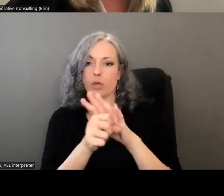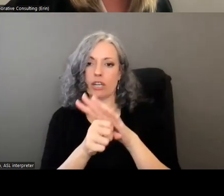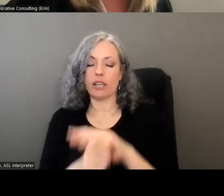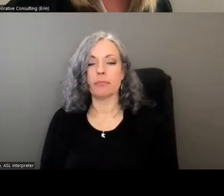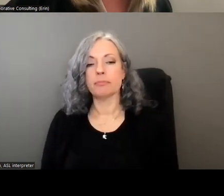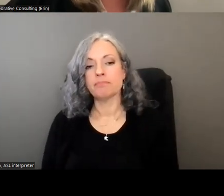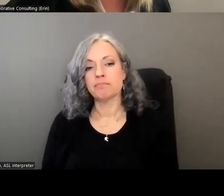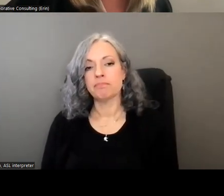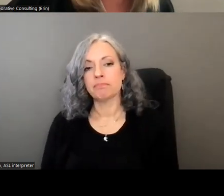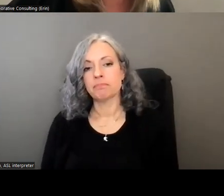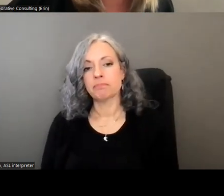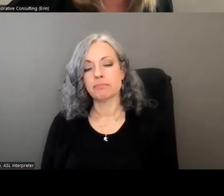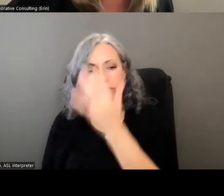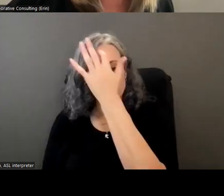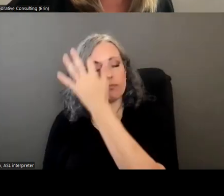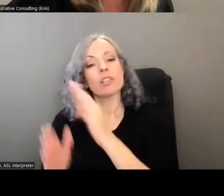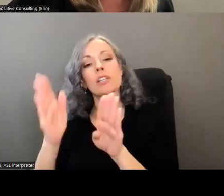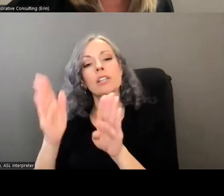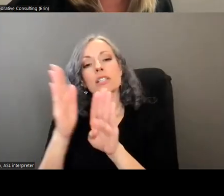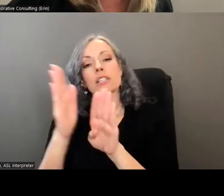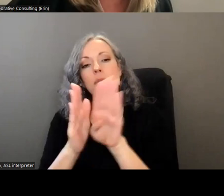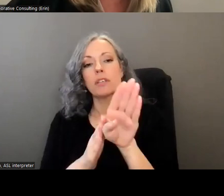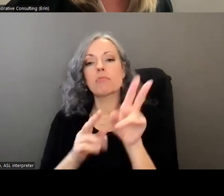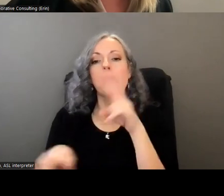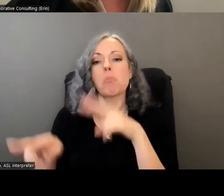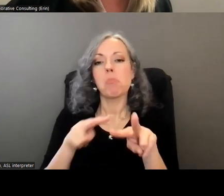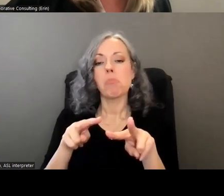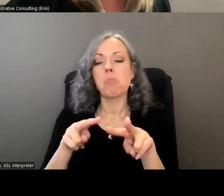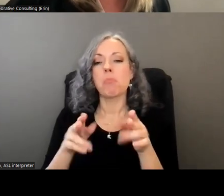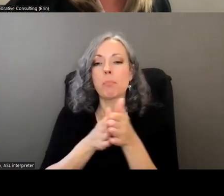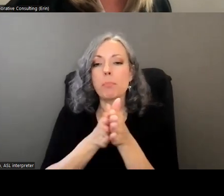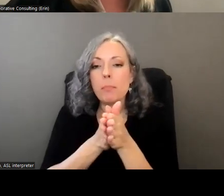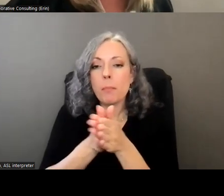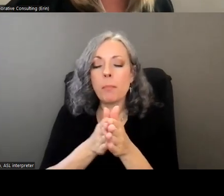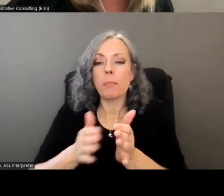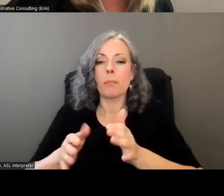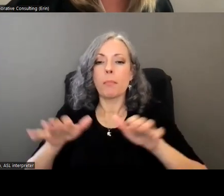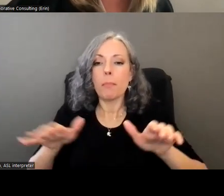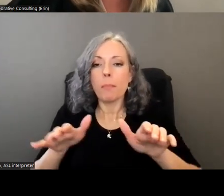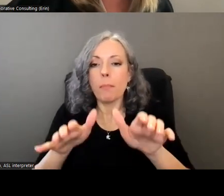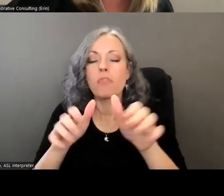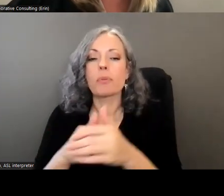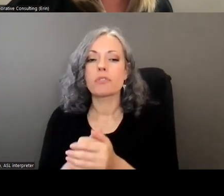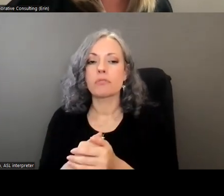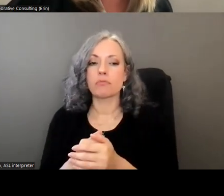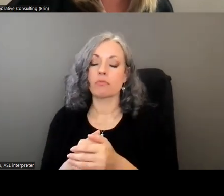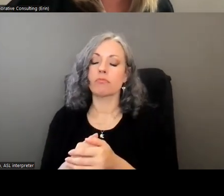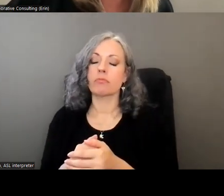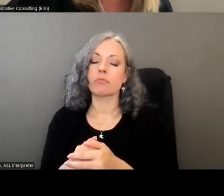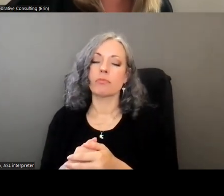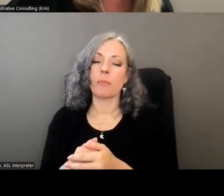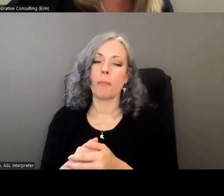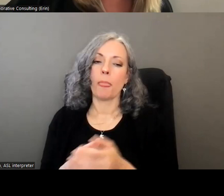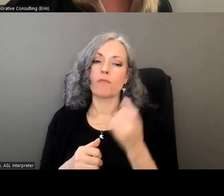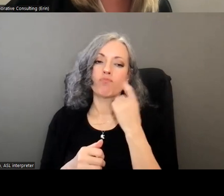and then uh developing outcome measures and monitoring performance um so moving again as i just briefly mentioned are related